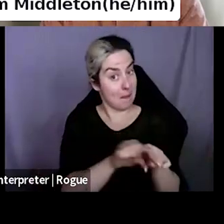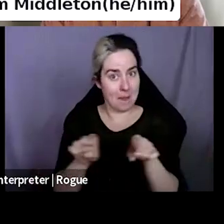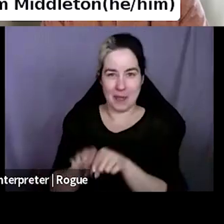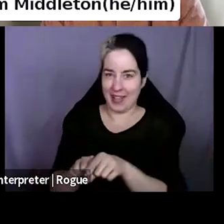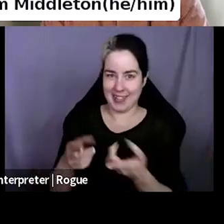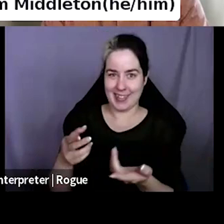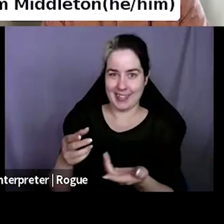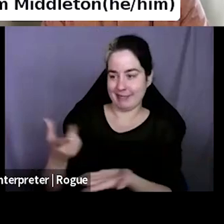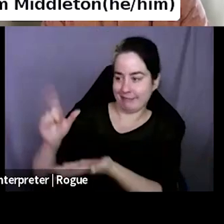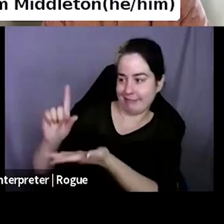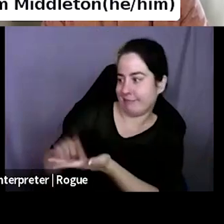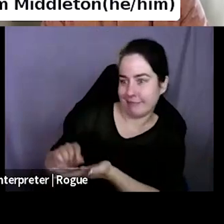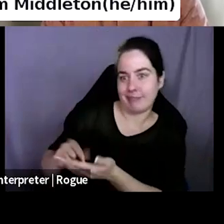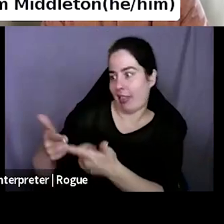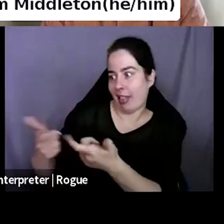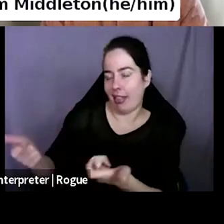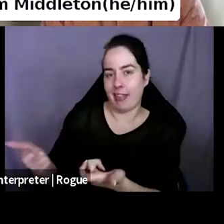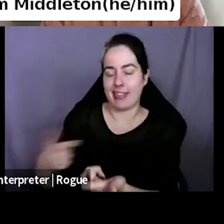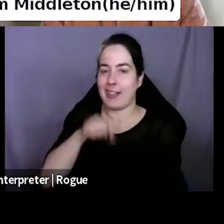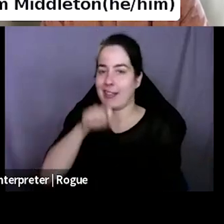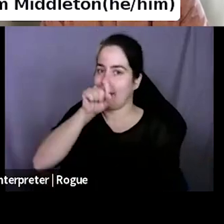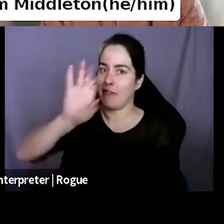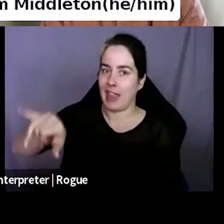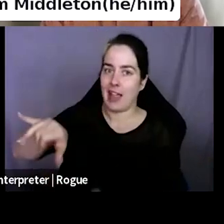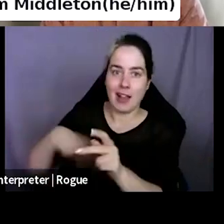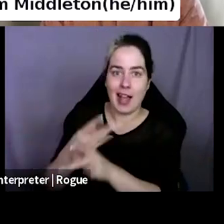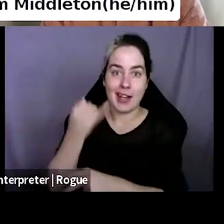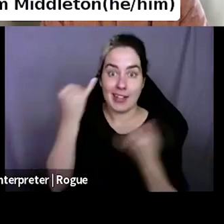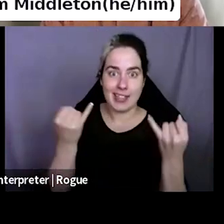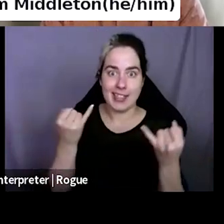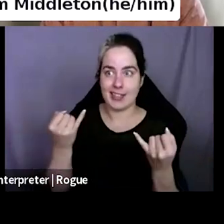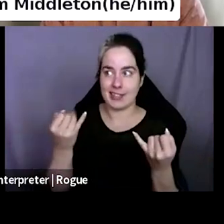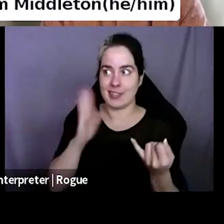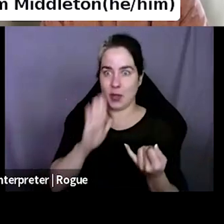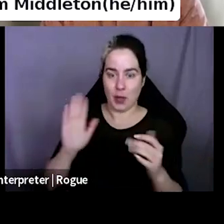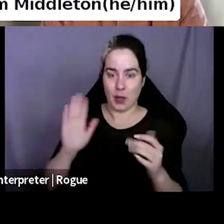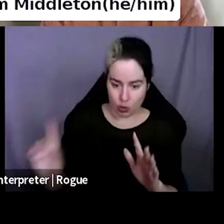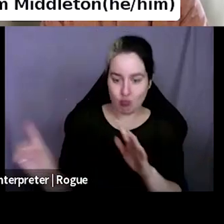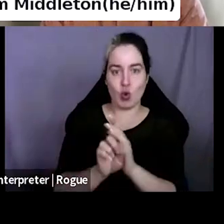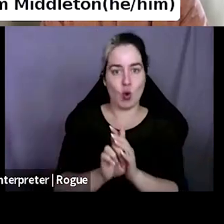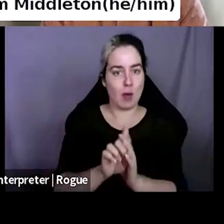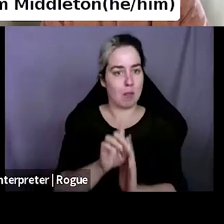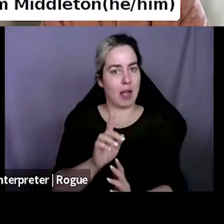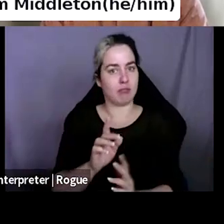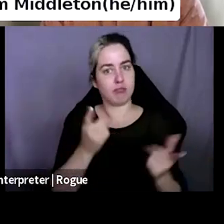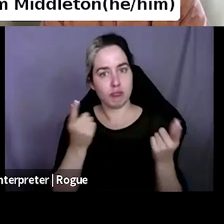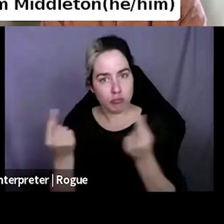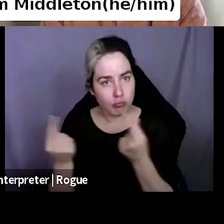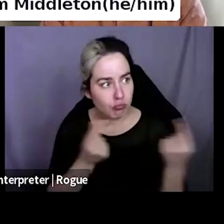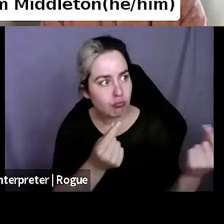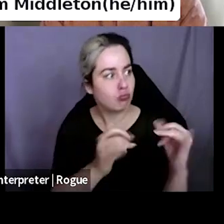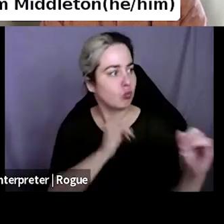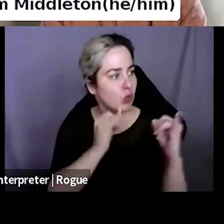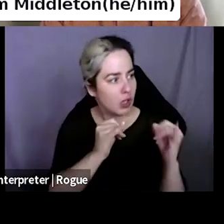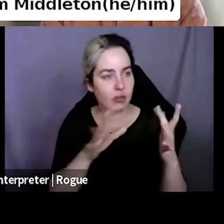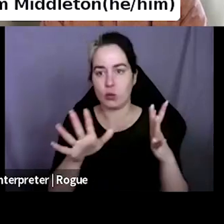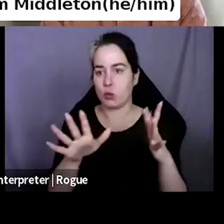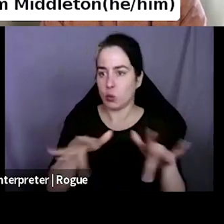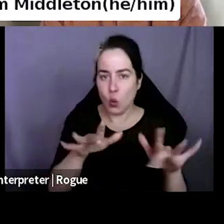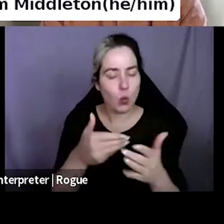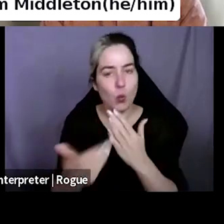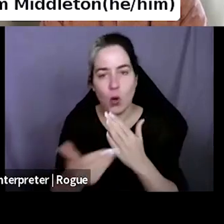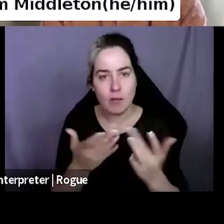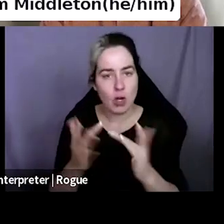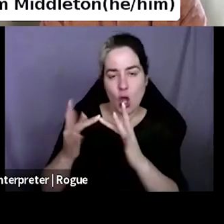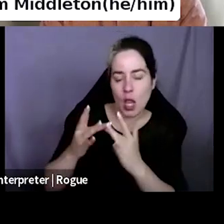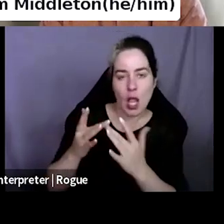sort of thing. So we've been getting a lot of, um, free press based on, on that either, um, through traditional press or through online.